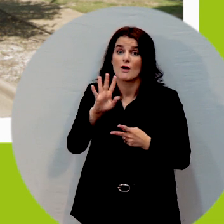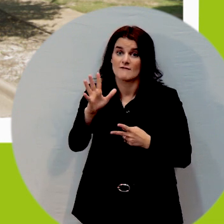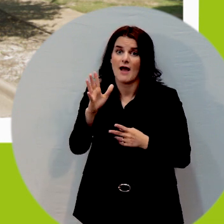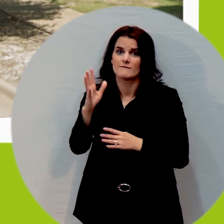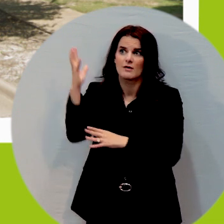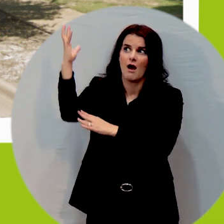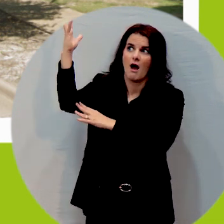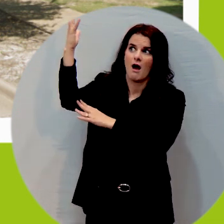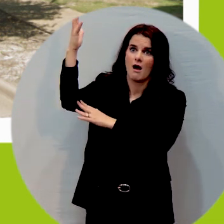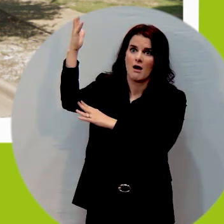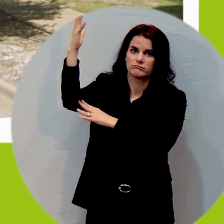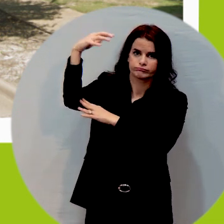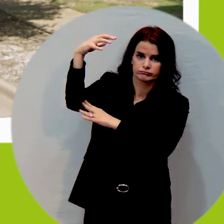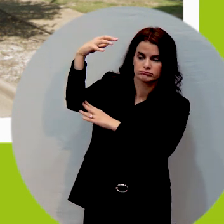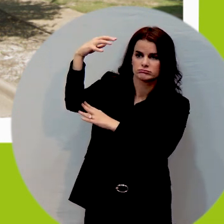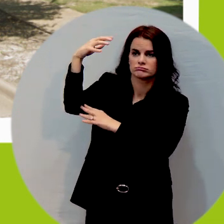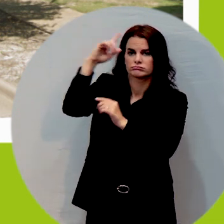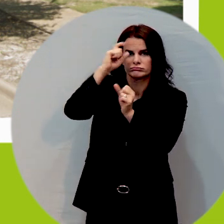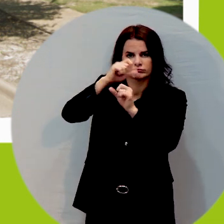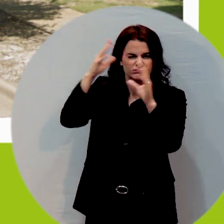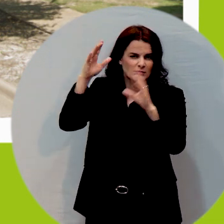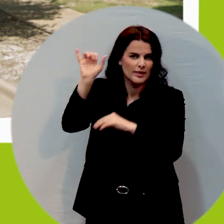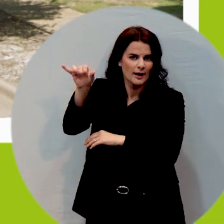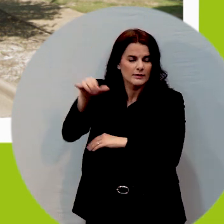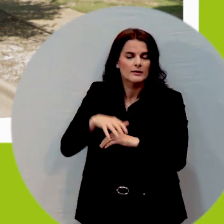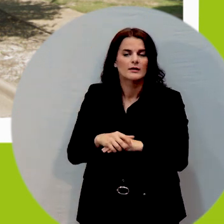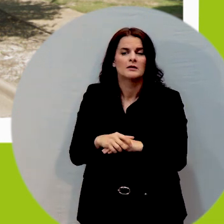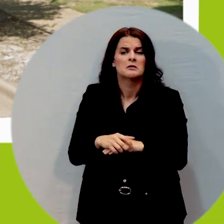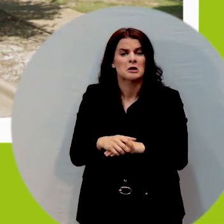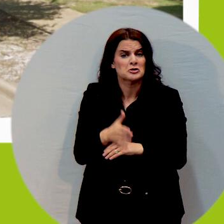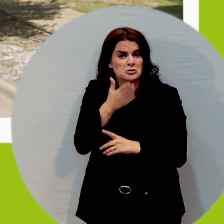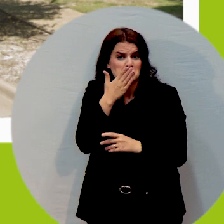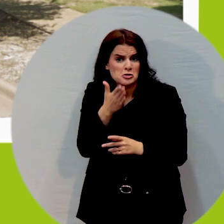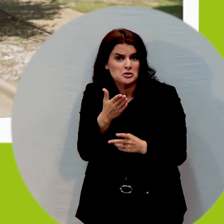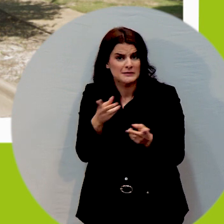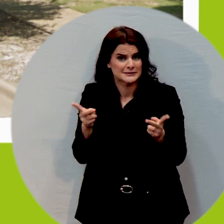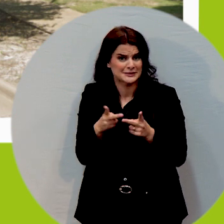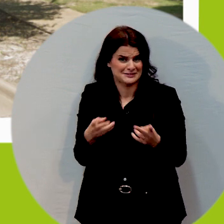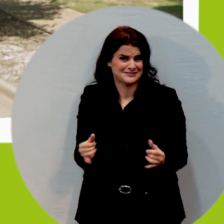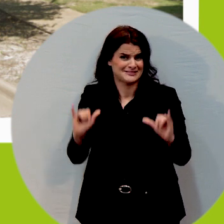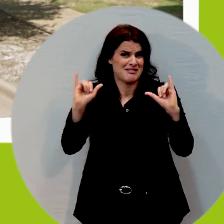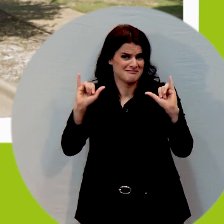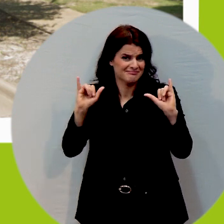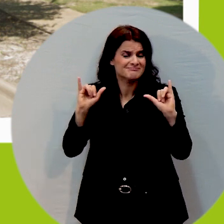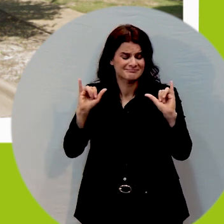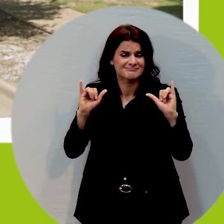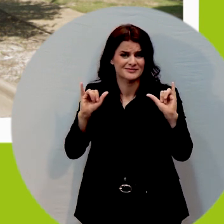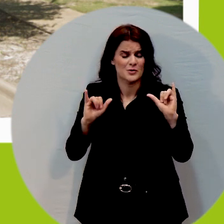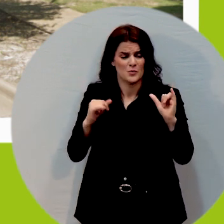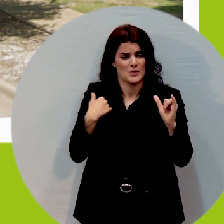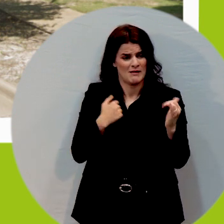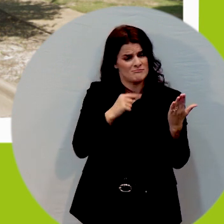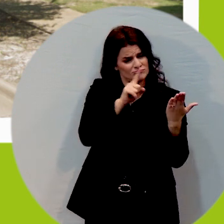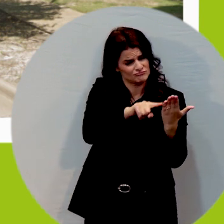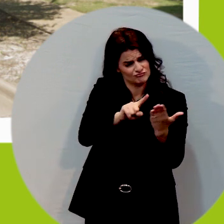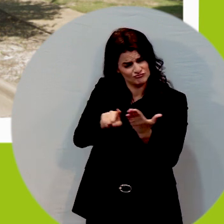branch but all in all in pretty good position with what we found out there fairly or